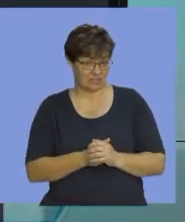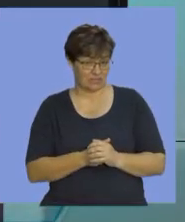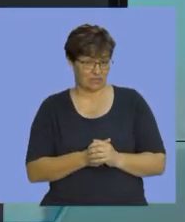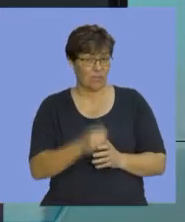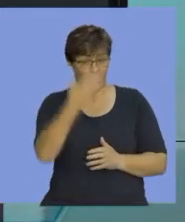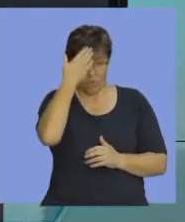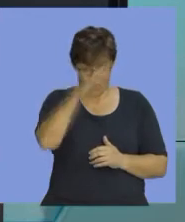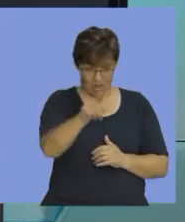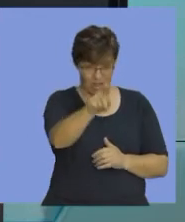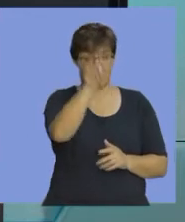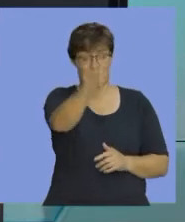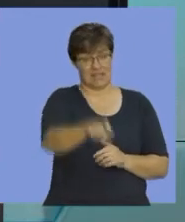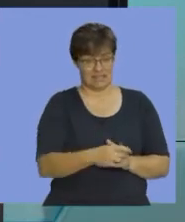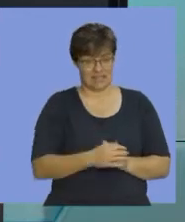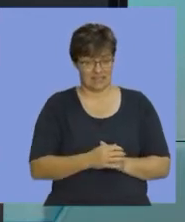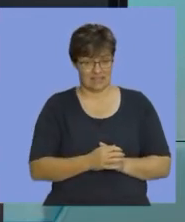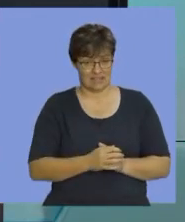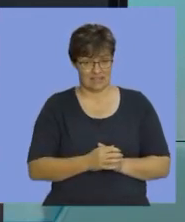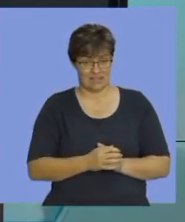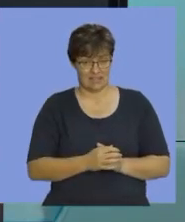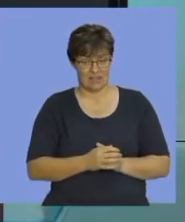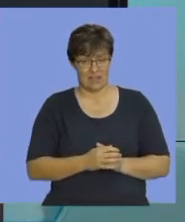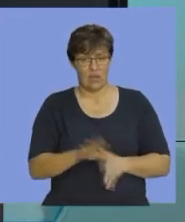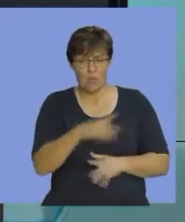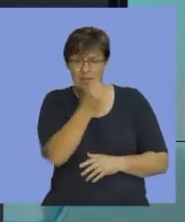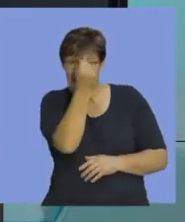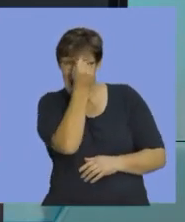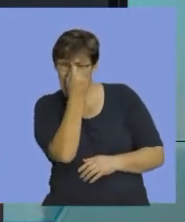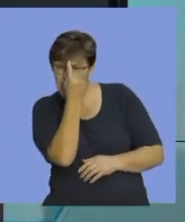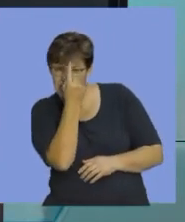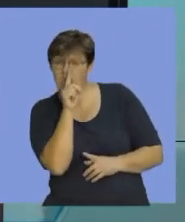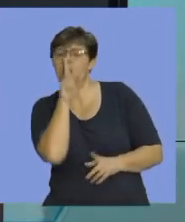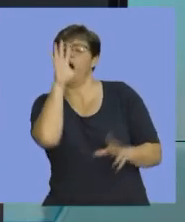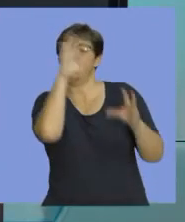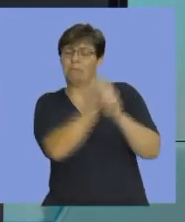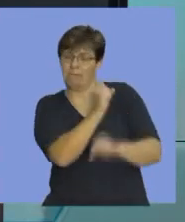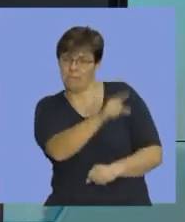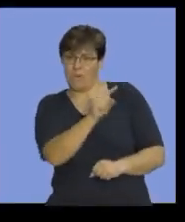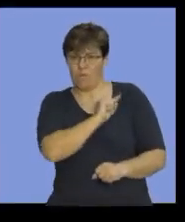must know this indicator. And you must understand it as well.